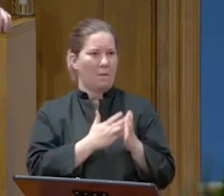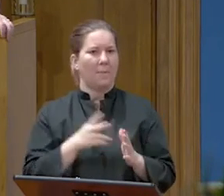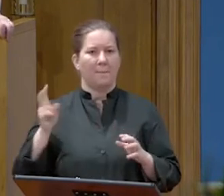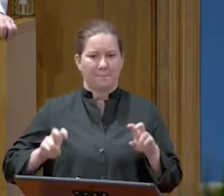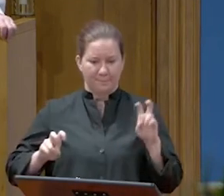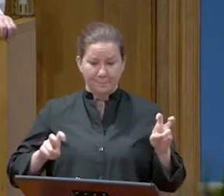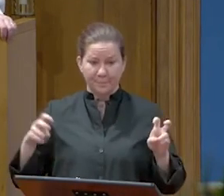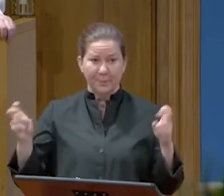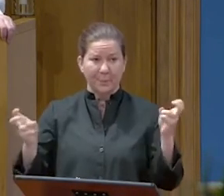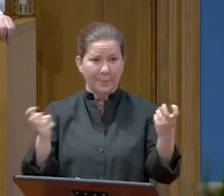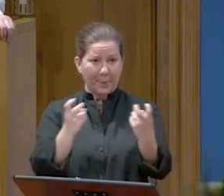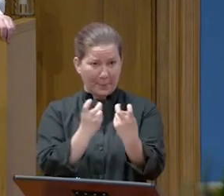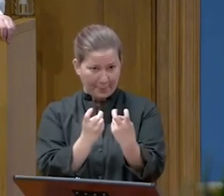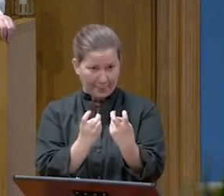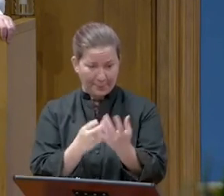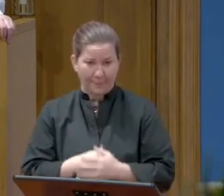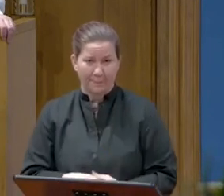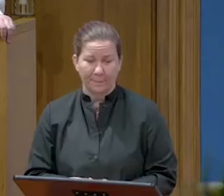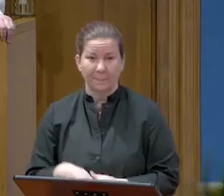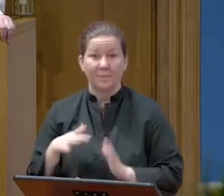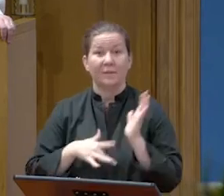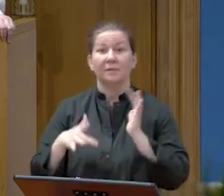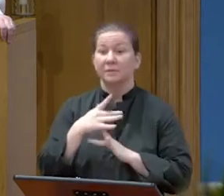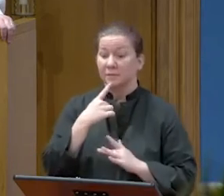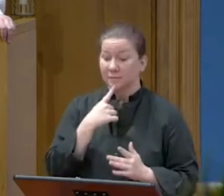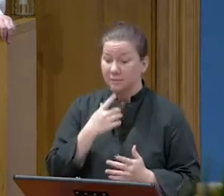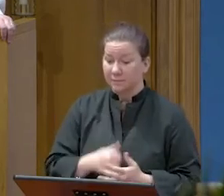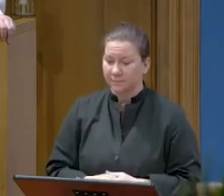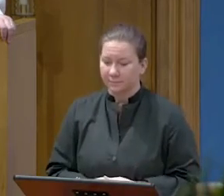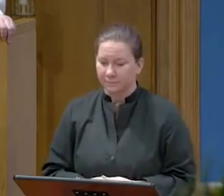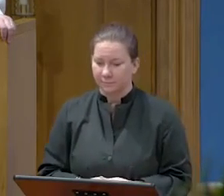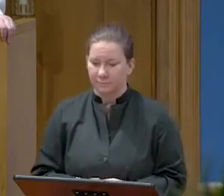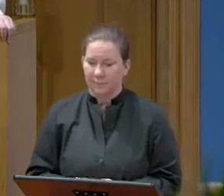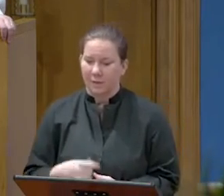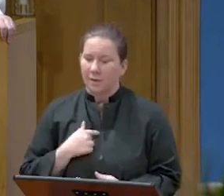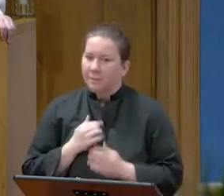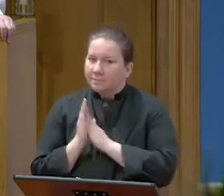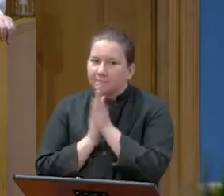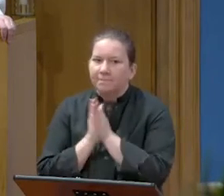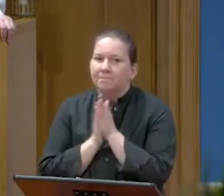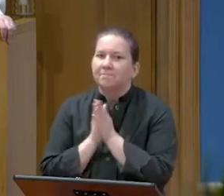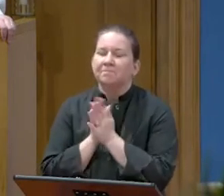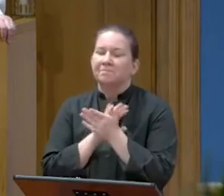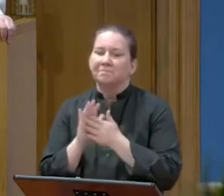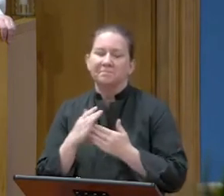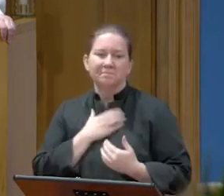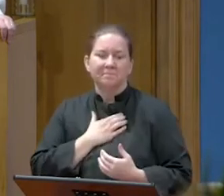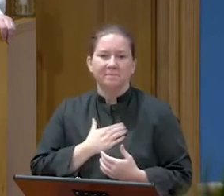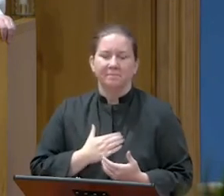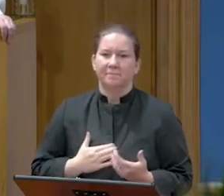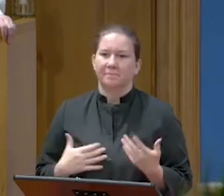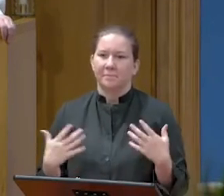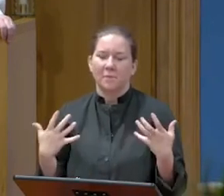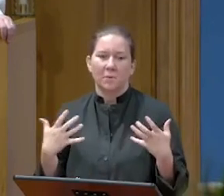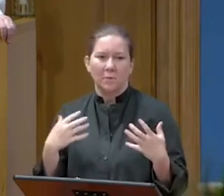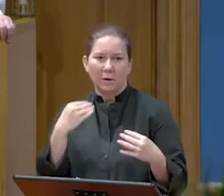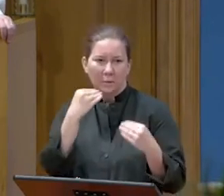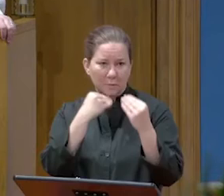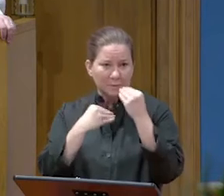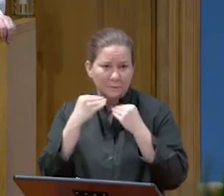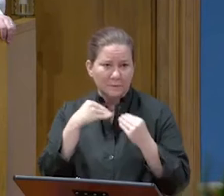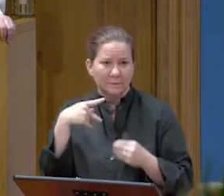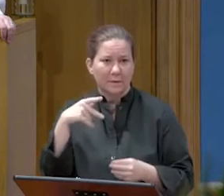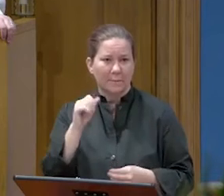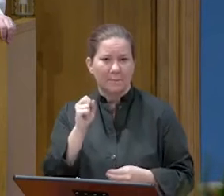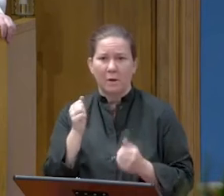He said to them, I have eagerly desired to eat this Passover with you before I suffer. For